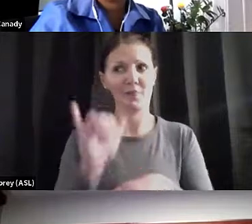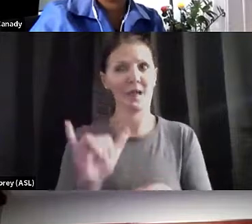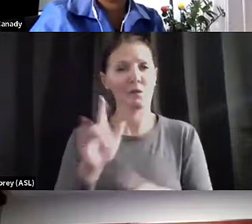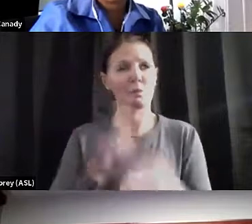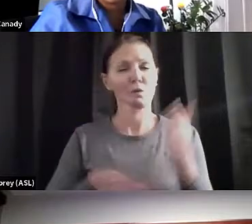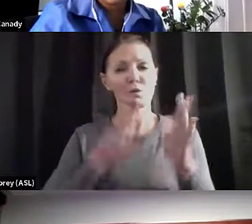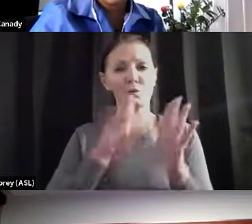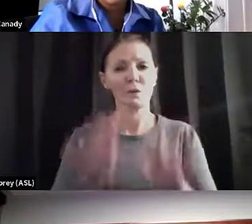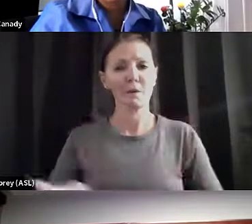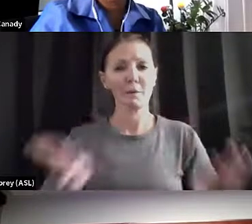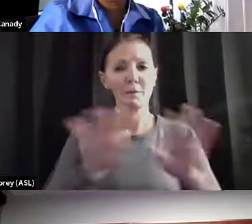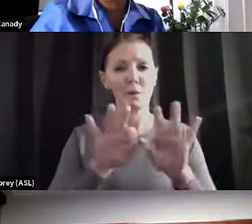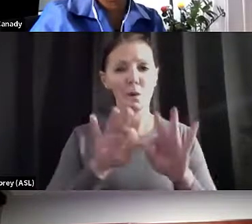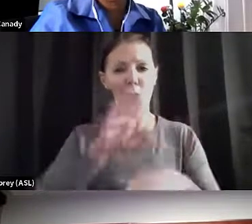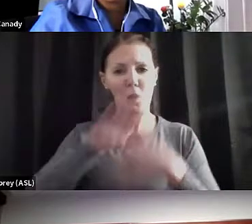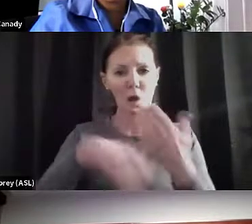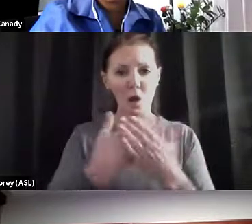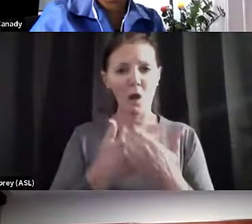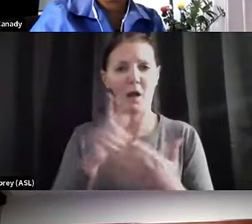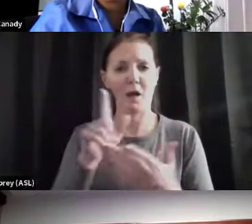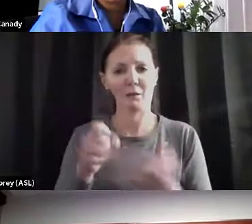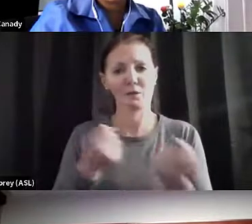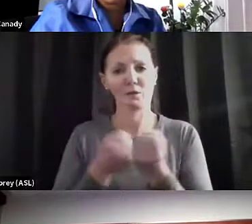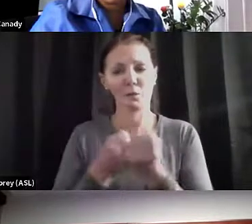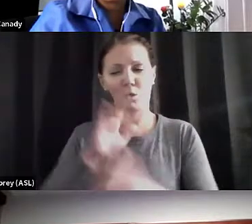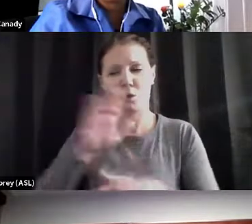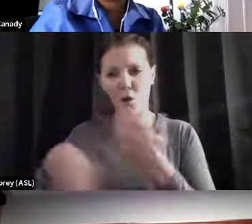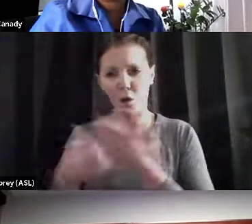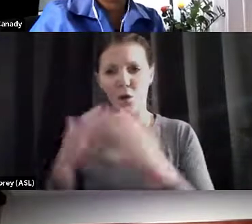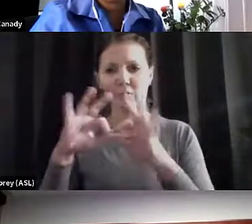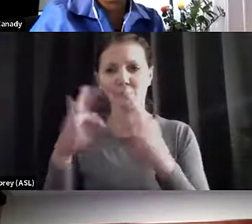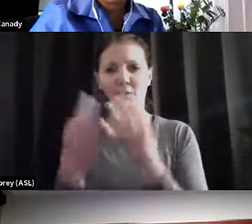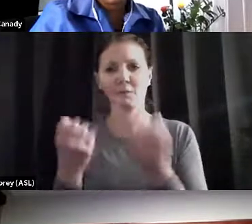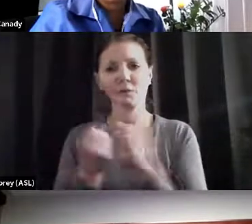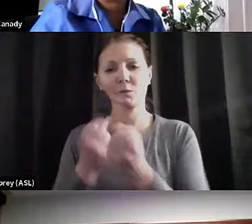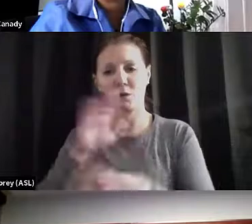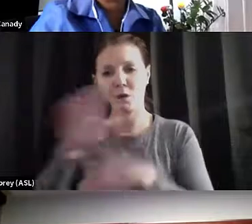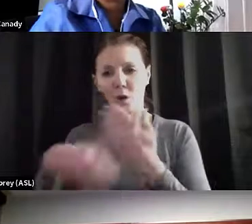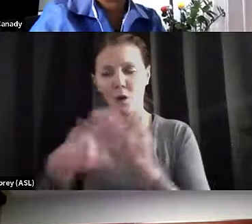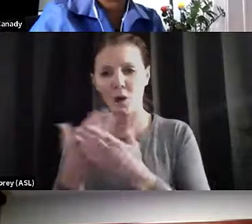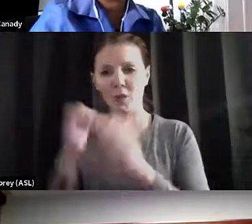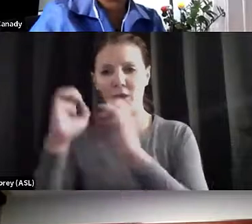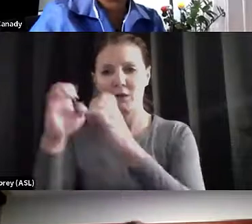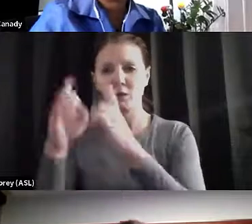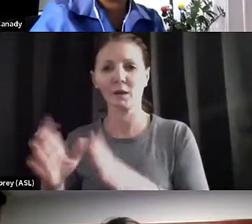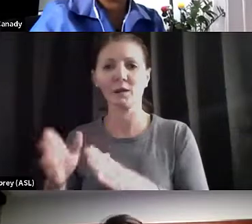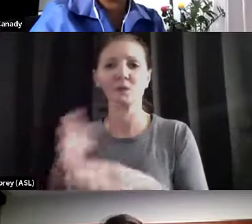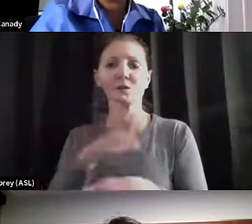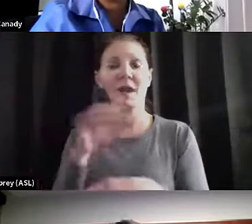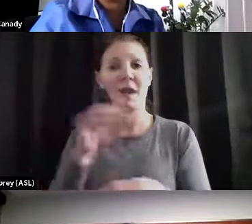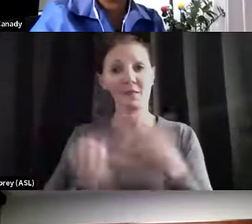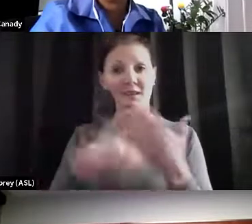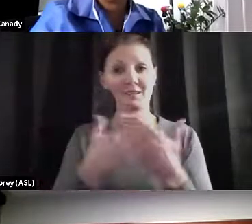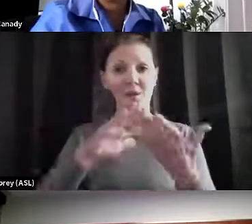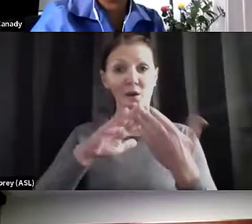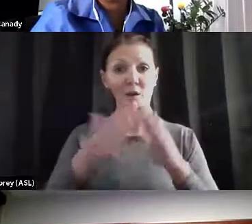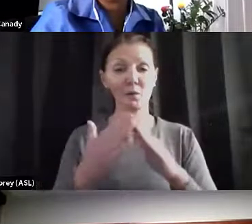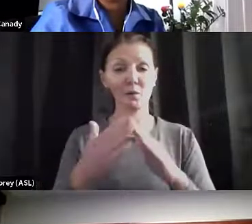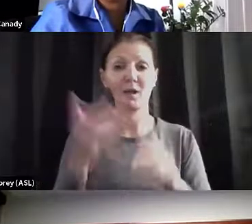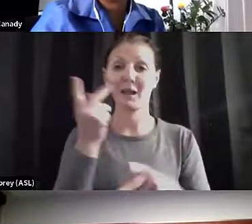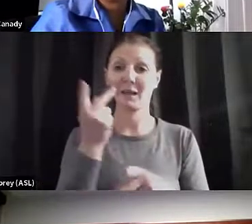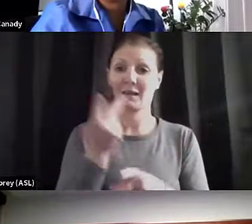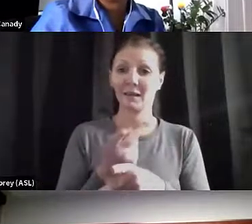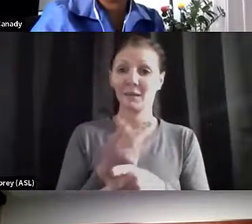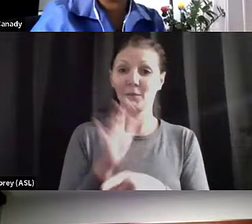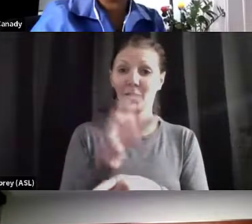us to support all of our families, all of our educators, and our entire community, and to keep Connecticut, in general,